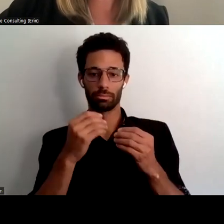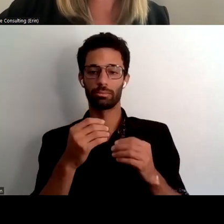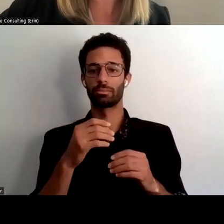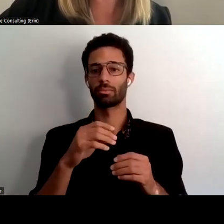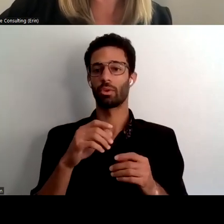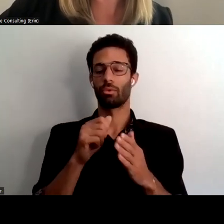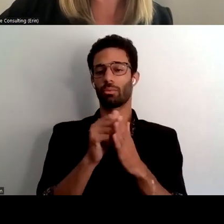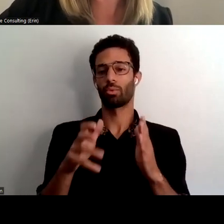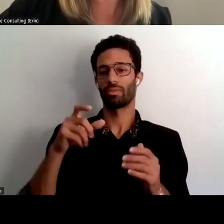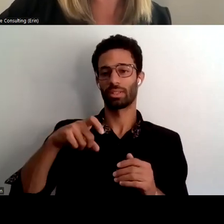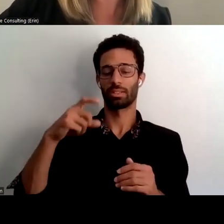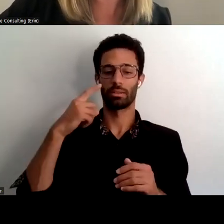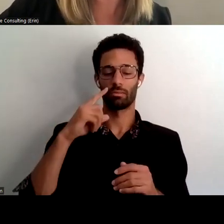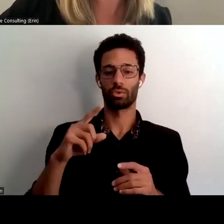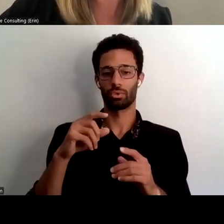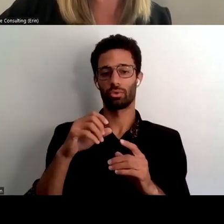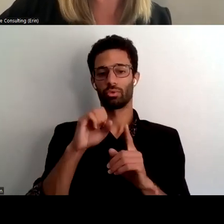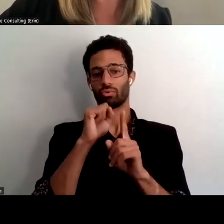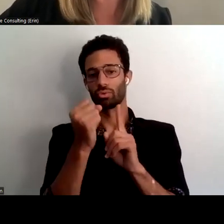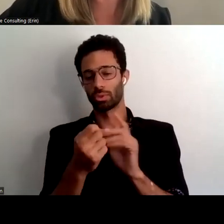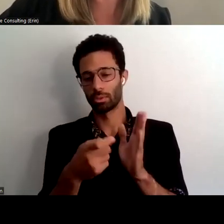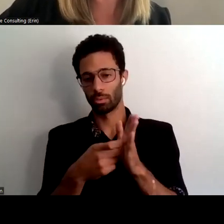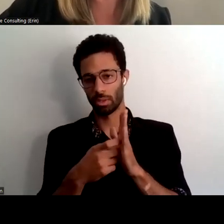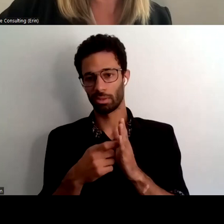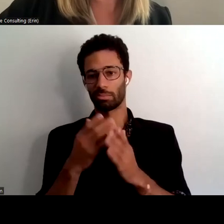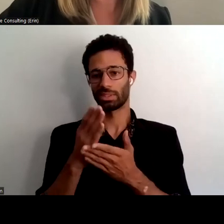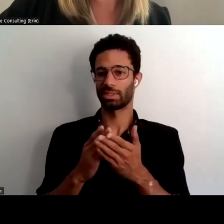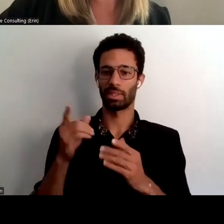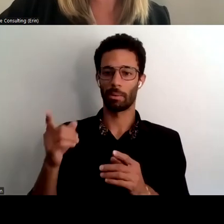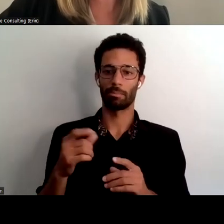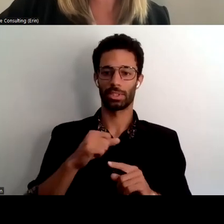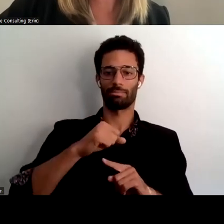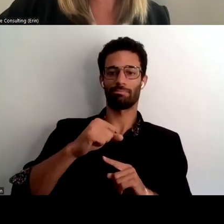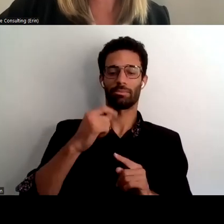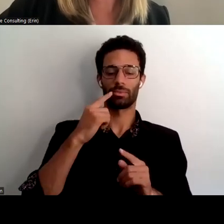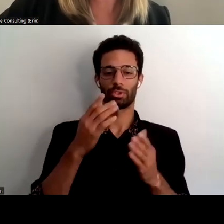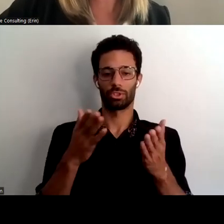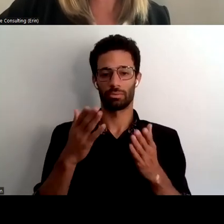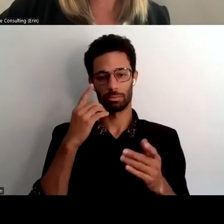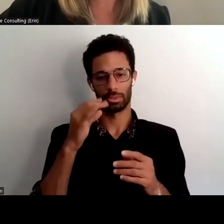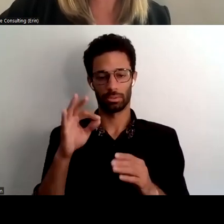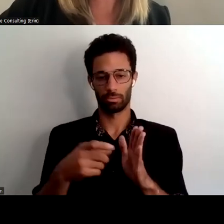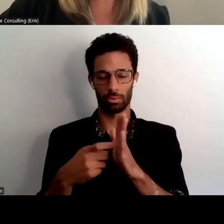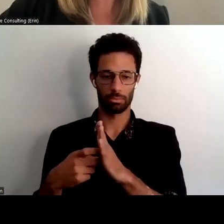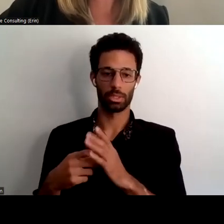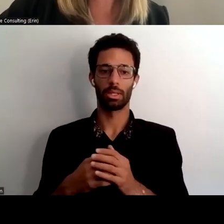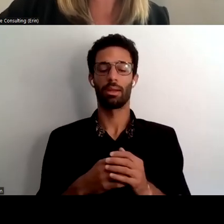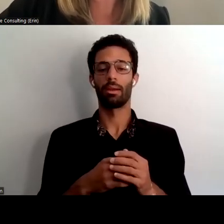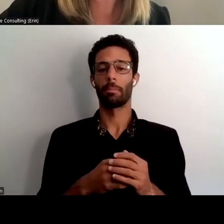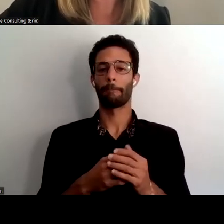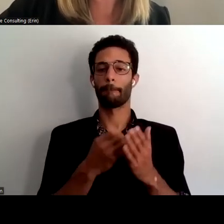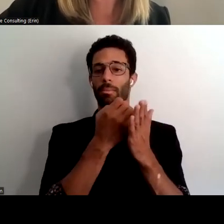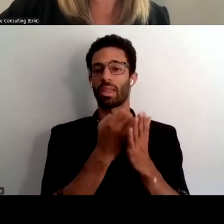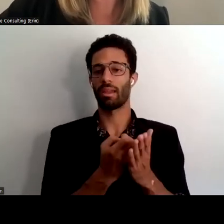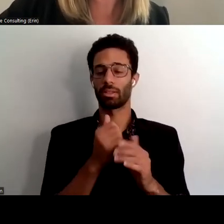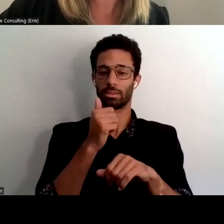socialization requirements that may deter some from utilizing those services another was to expand evidence-based health promotion programs